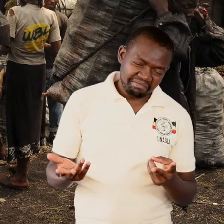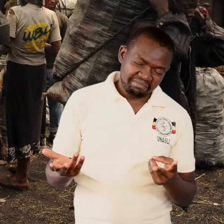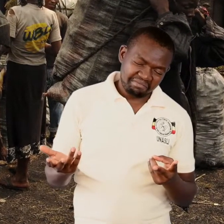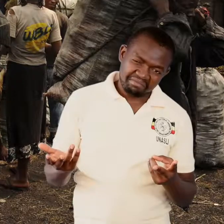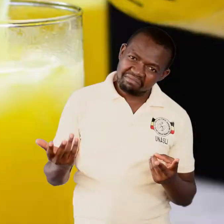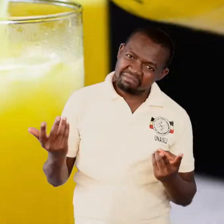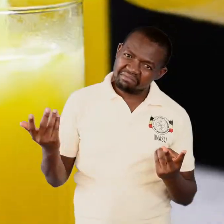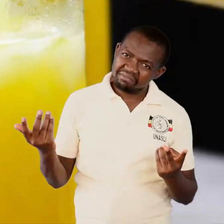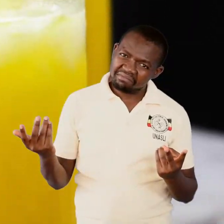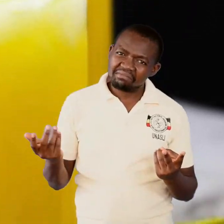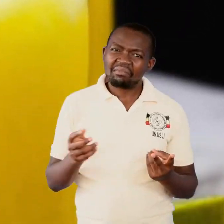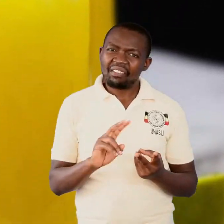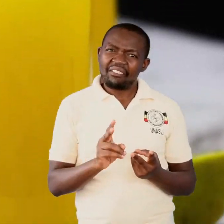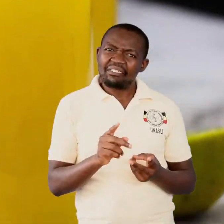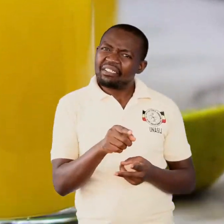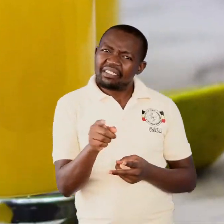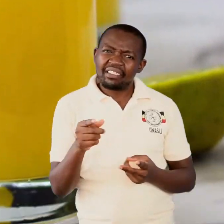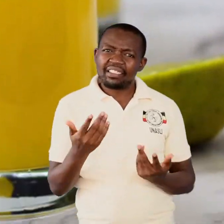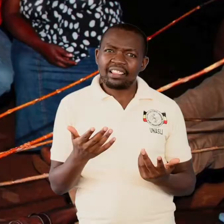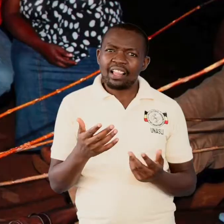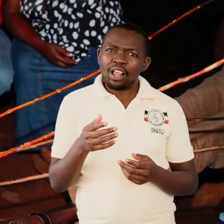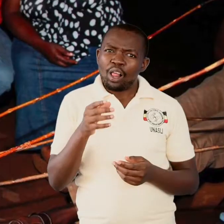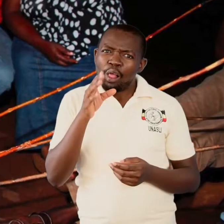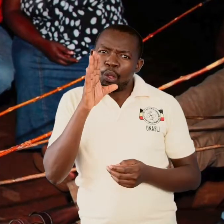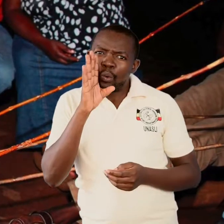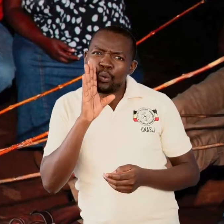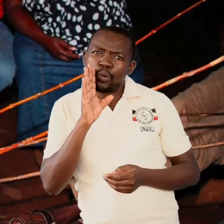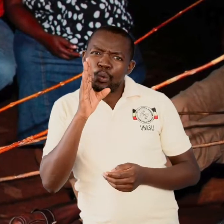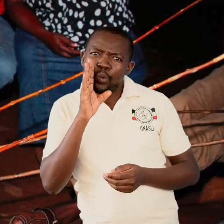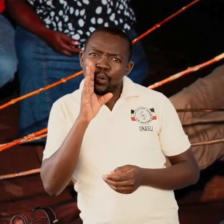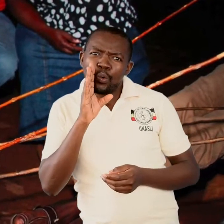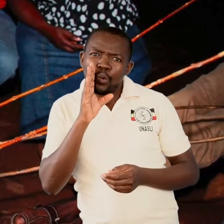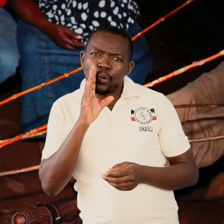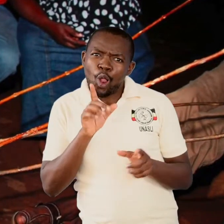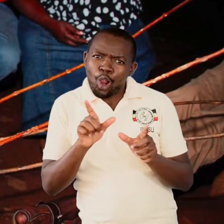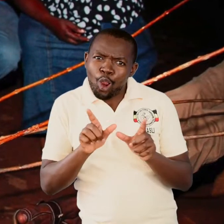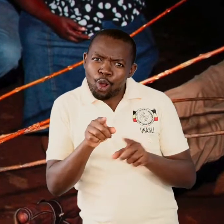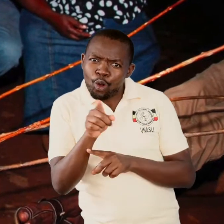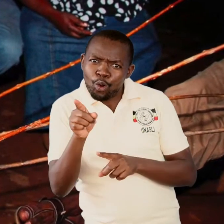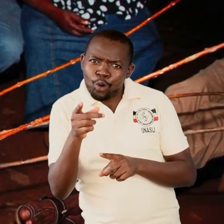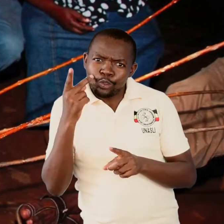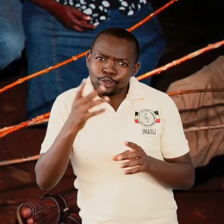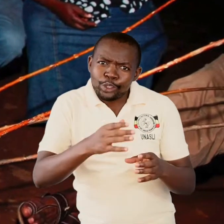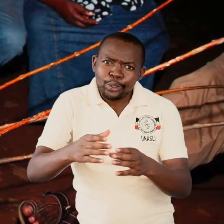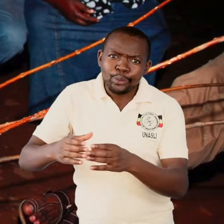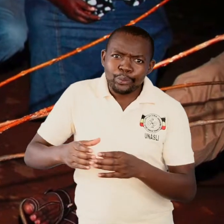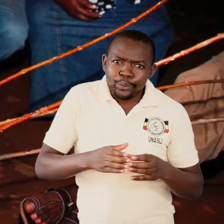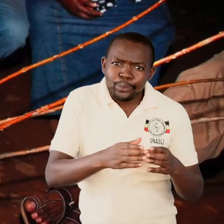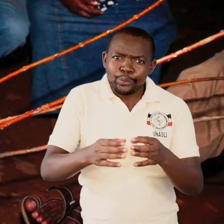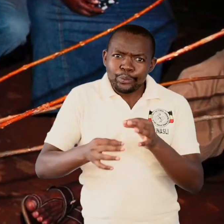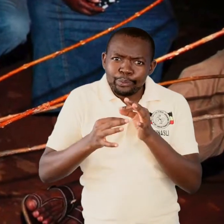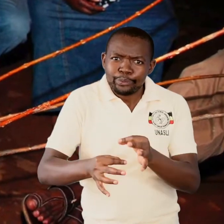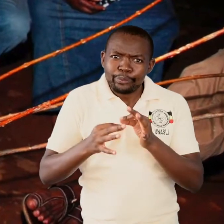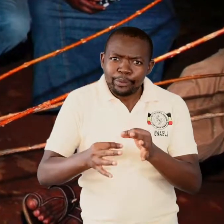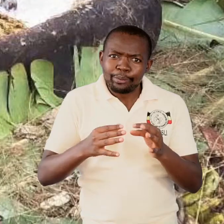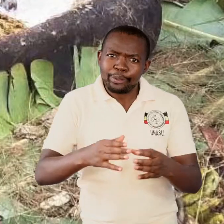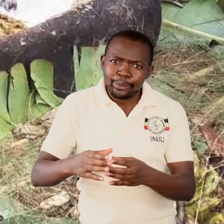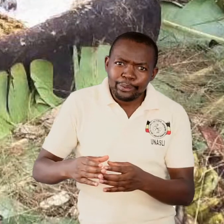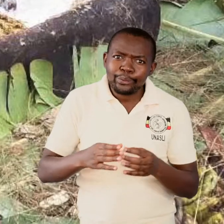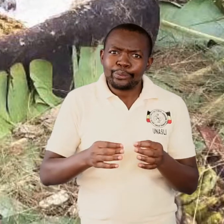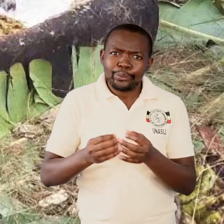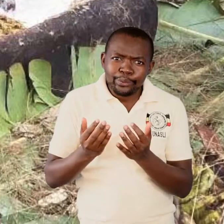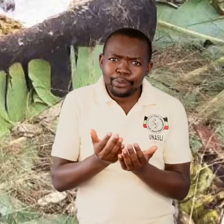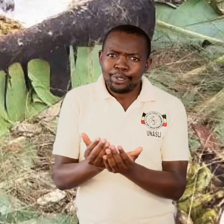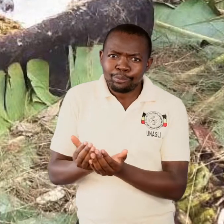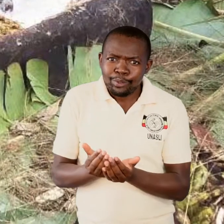Making local drinks in the villages, some of us, dear listeners, come from these places where we